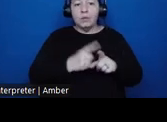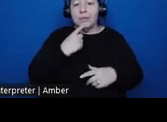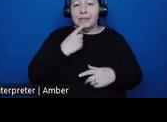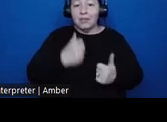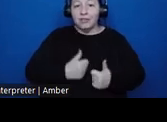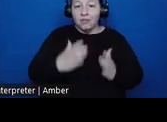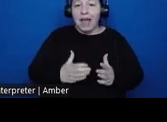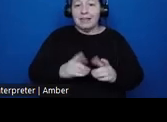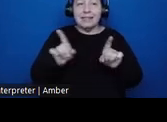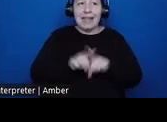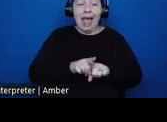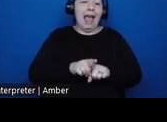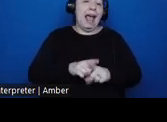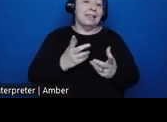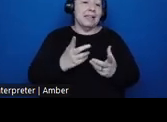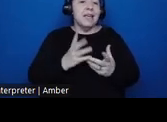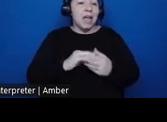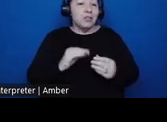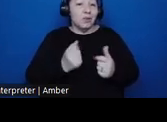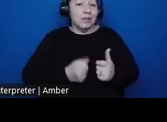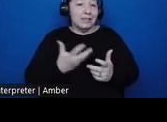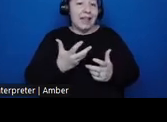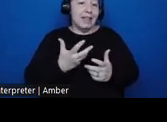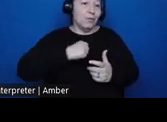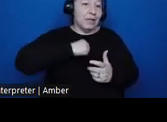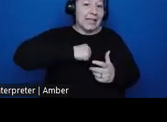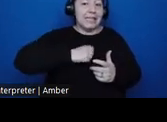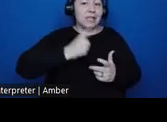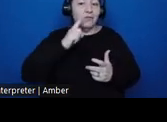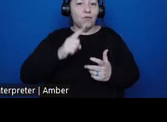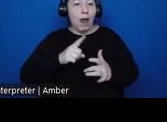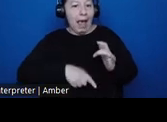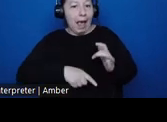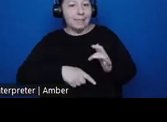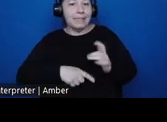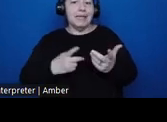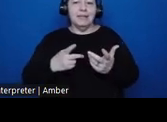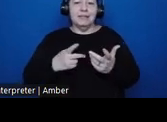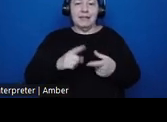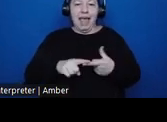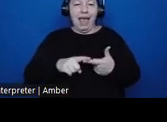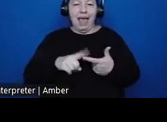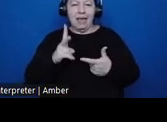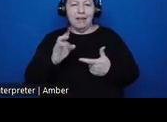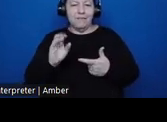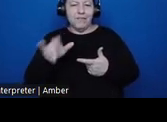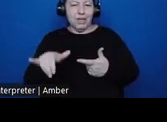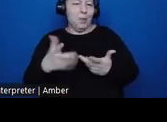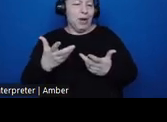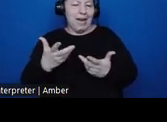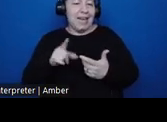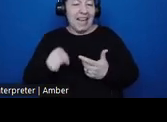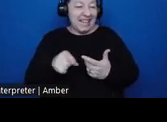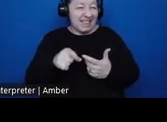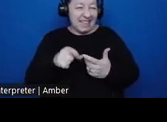narrative resistance to absence, literary tragedy, nihility and victimry. In this framing, survivance isn't just